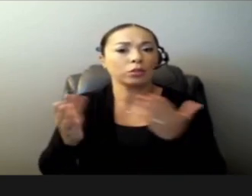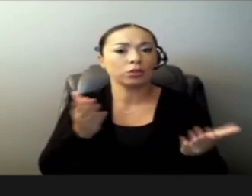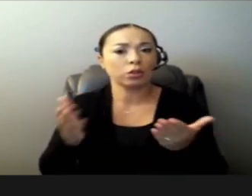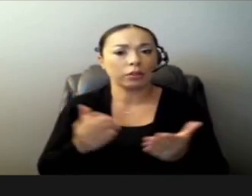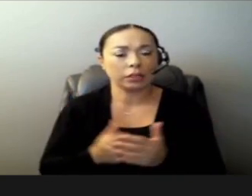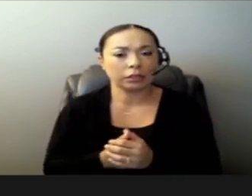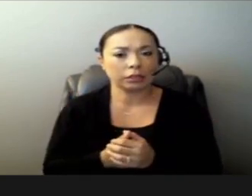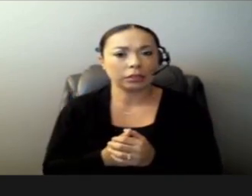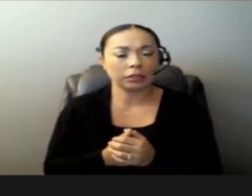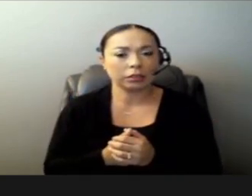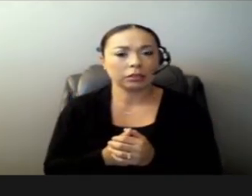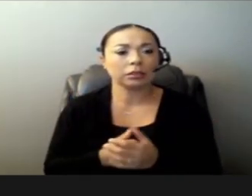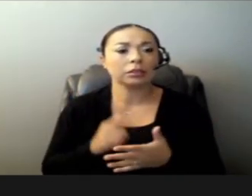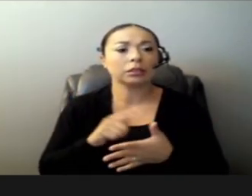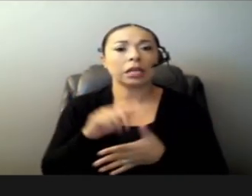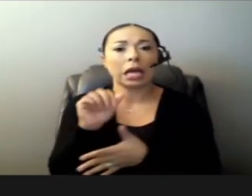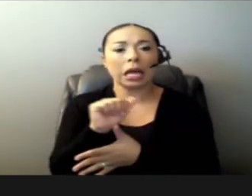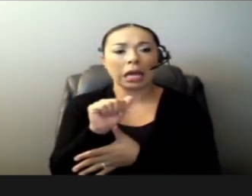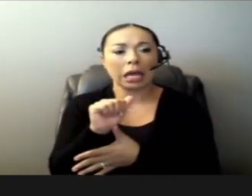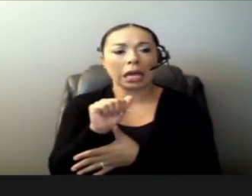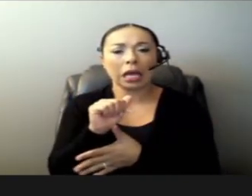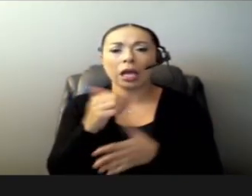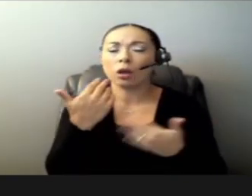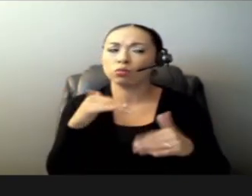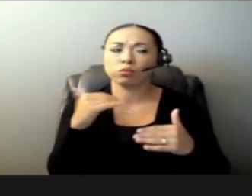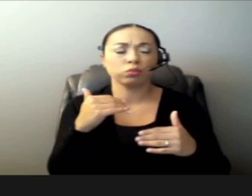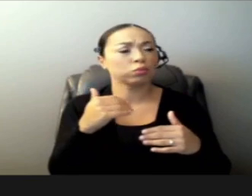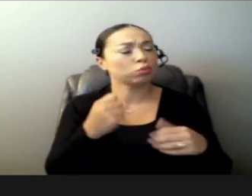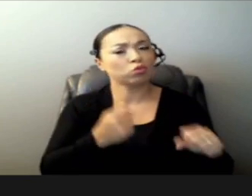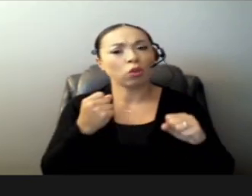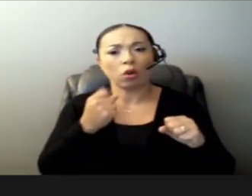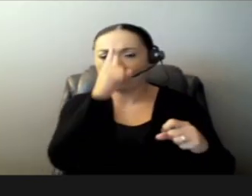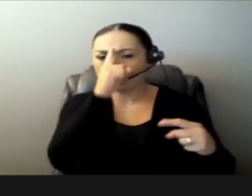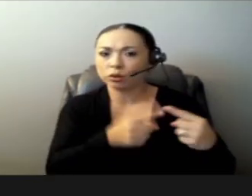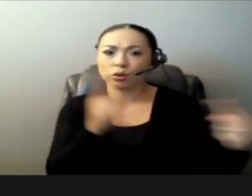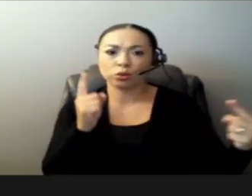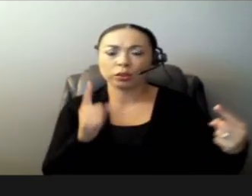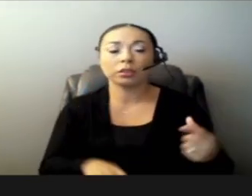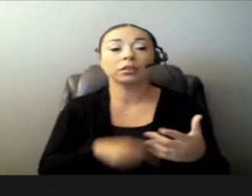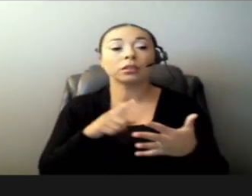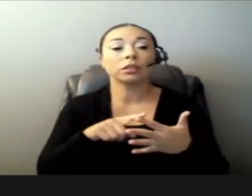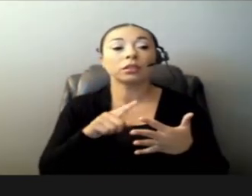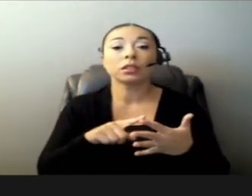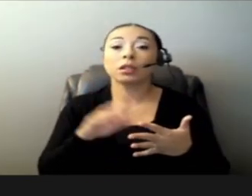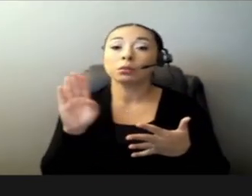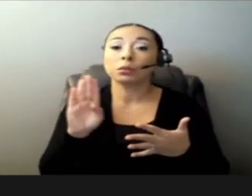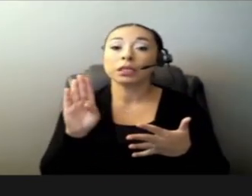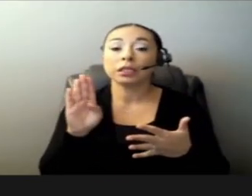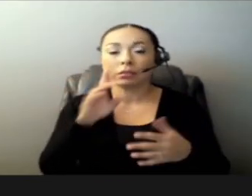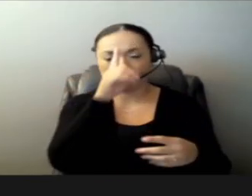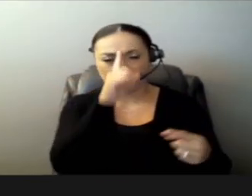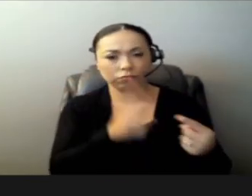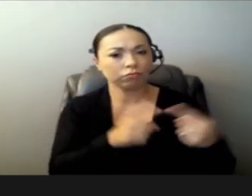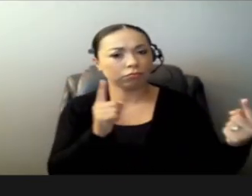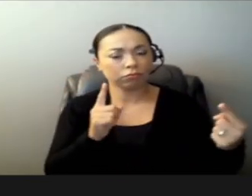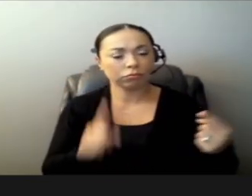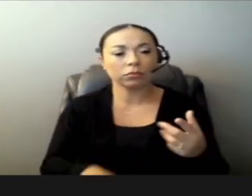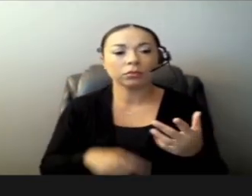A. Strongly disagree. B. Disagree. C.